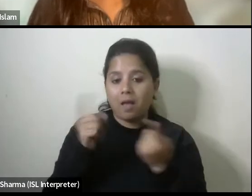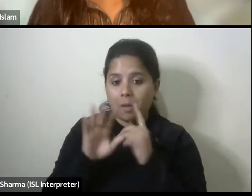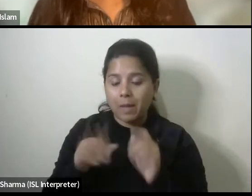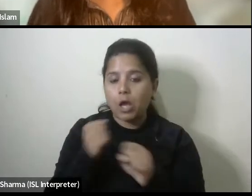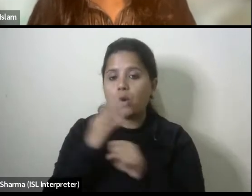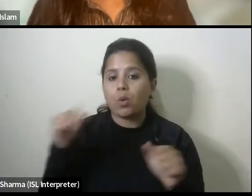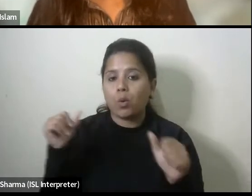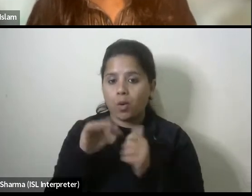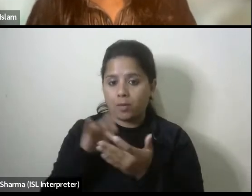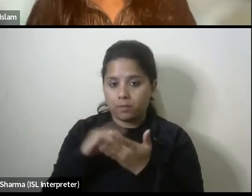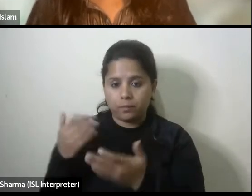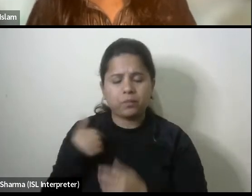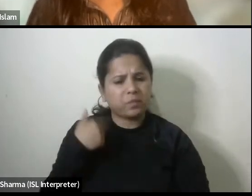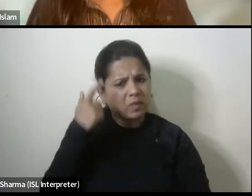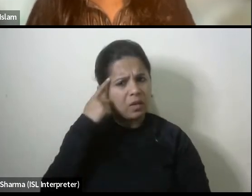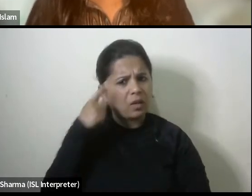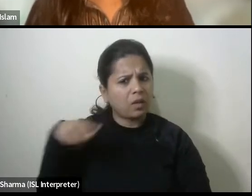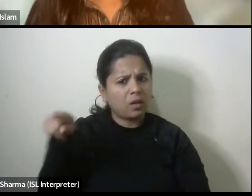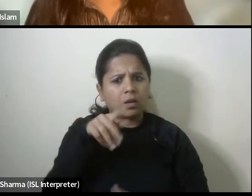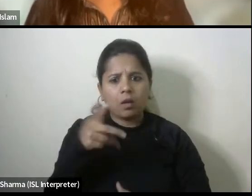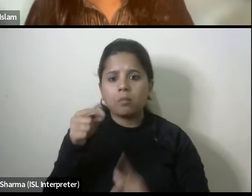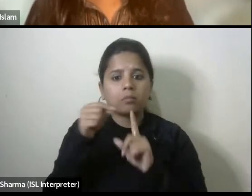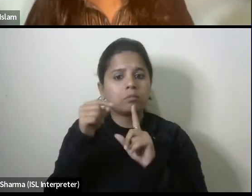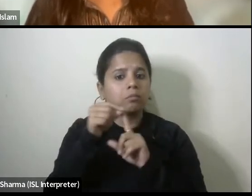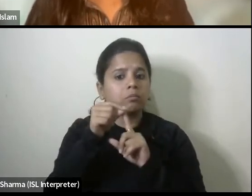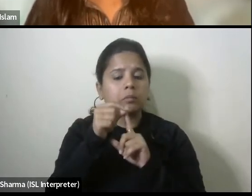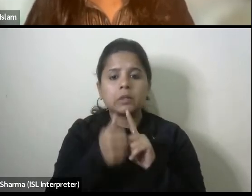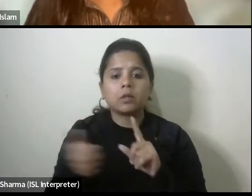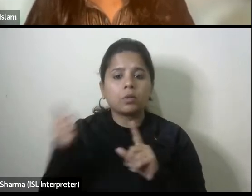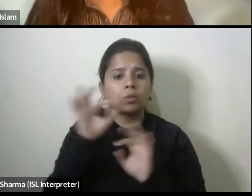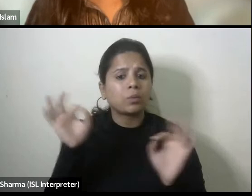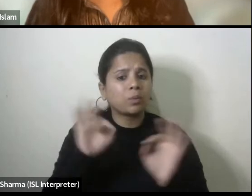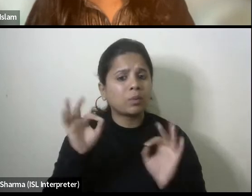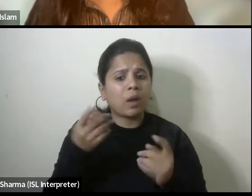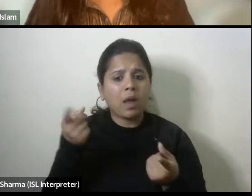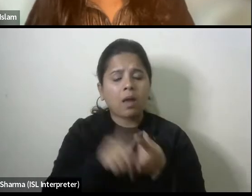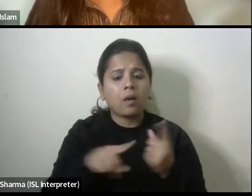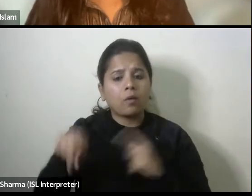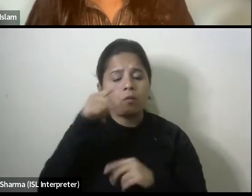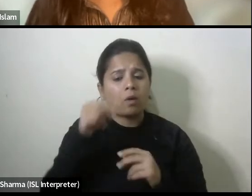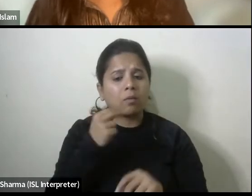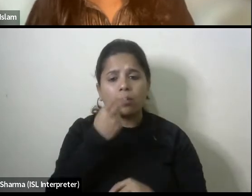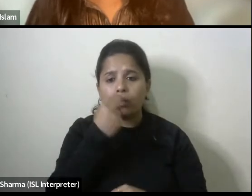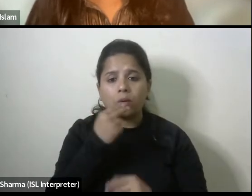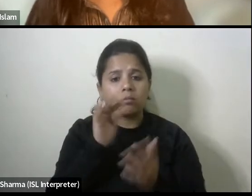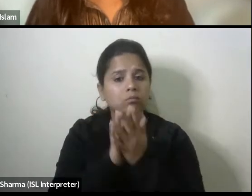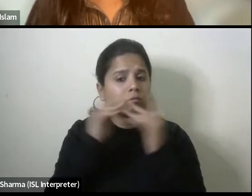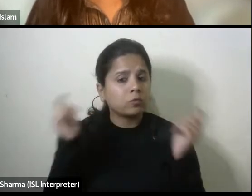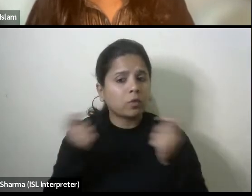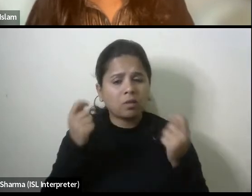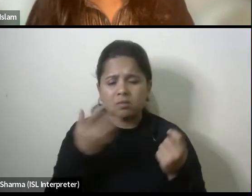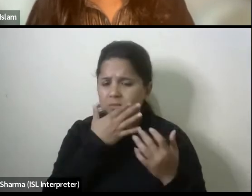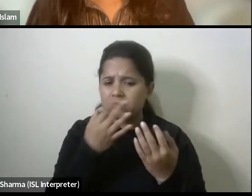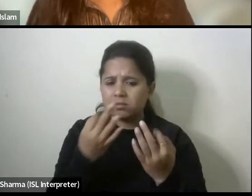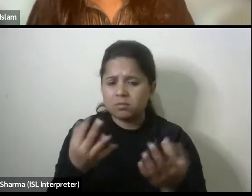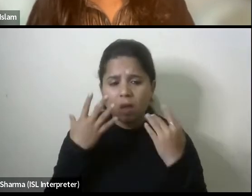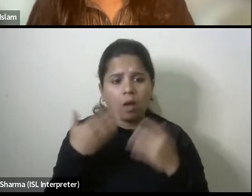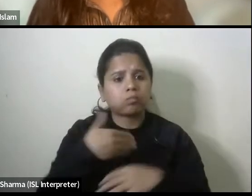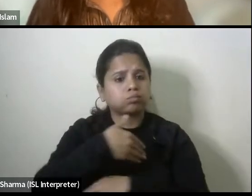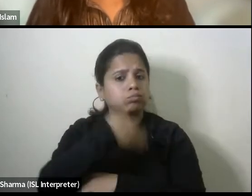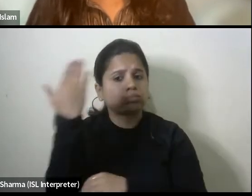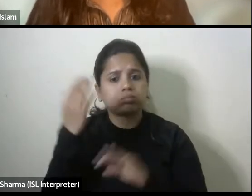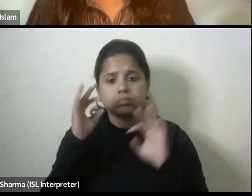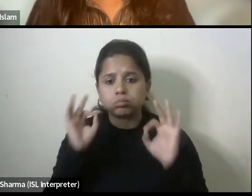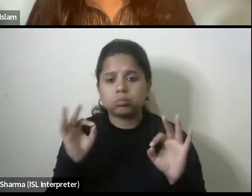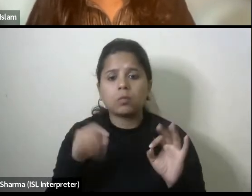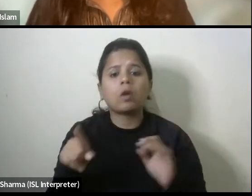uh uh there was no precedent for such a festival to happen it was brilliantly organized and executed and it